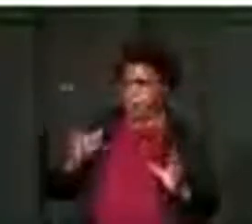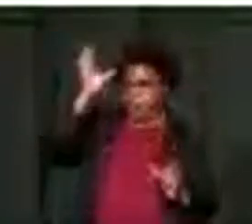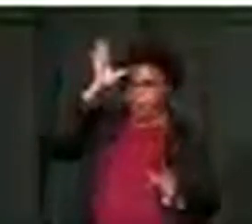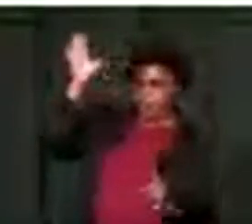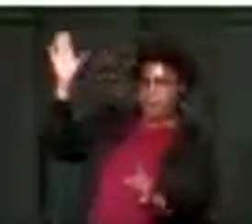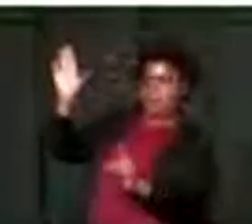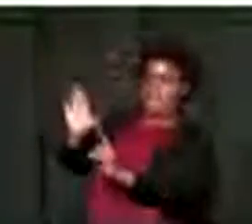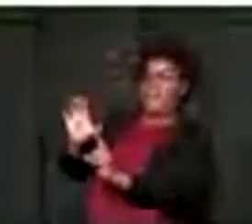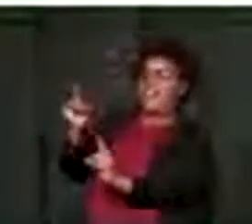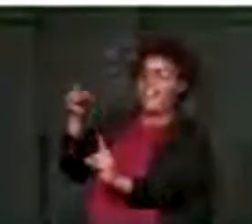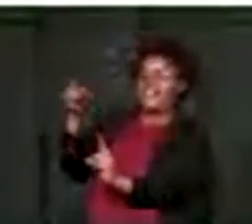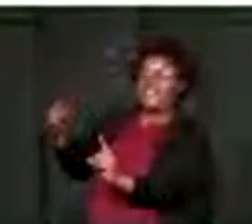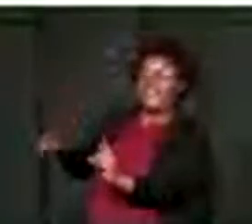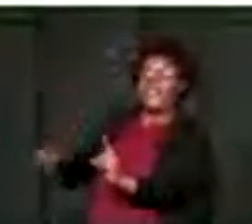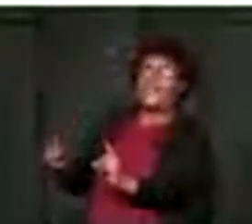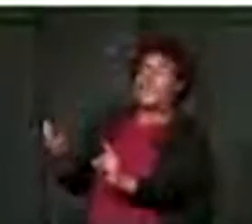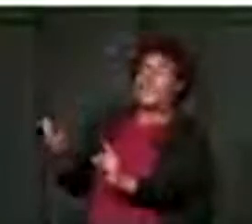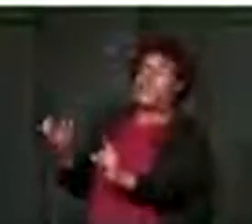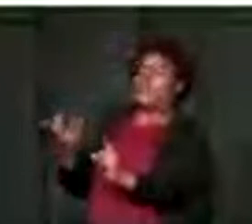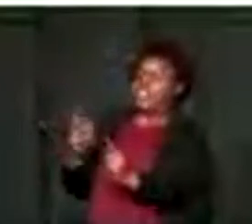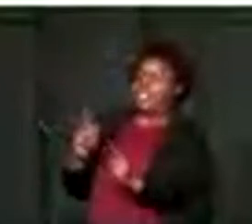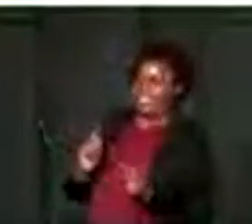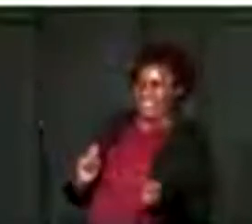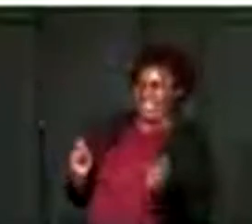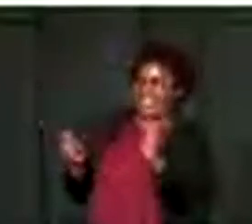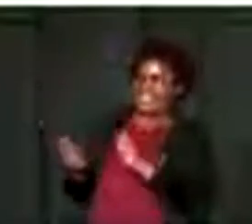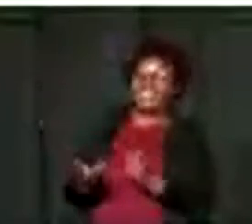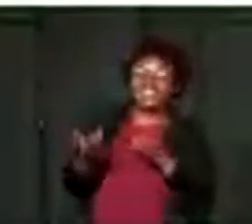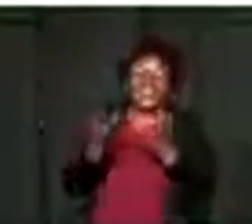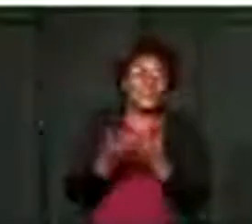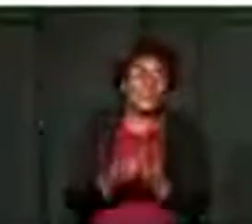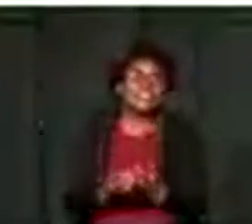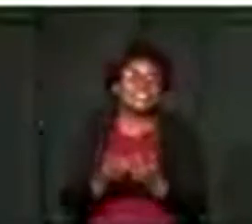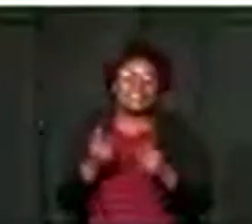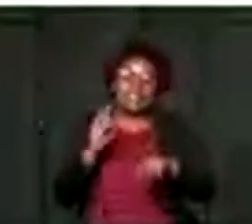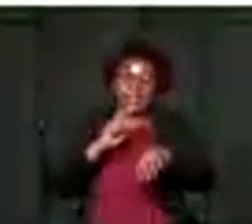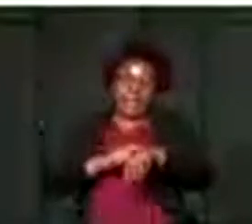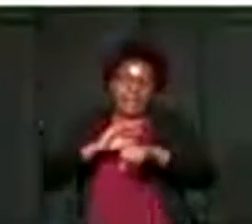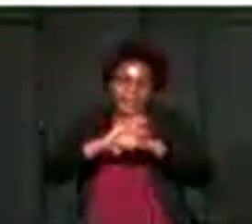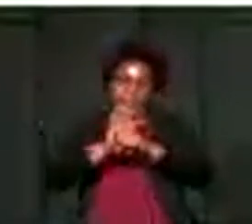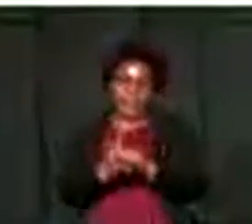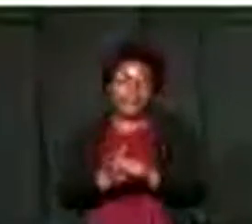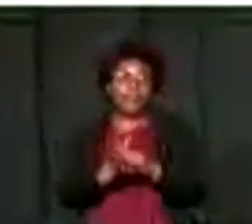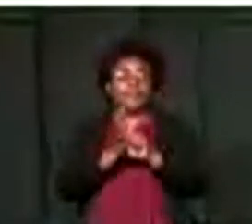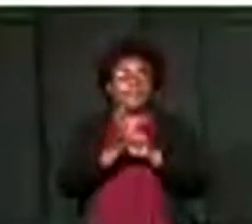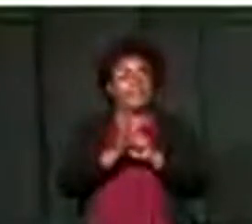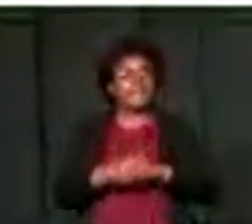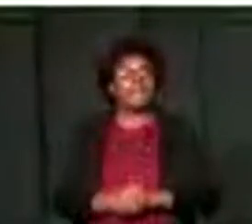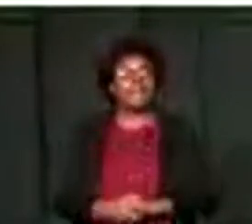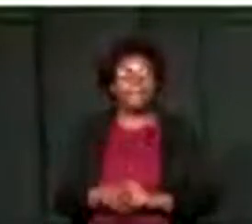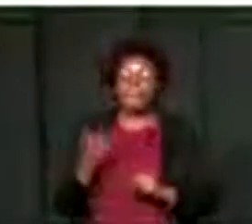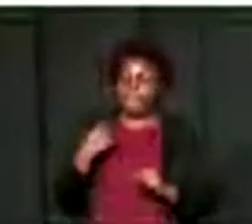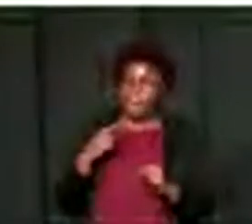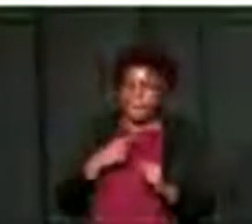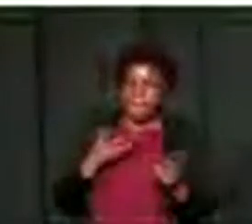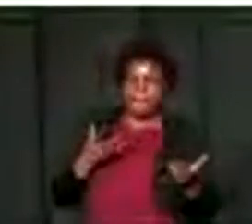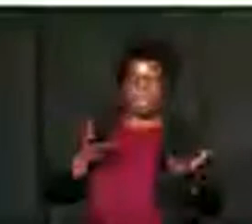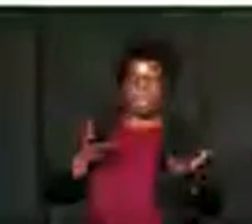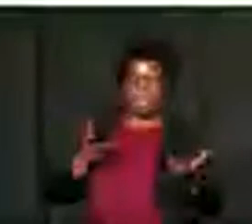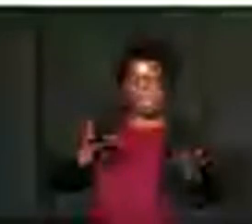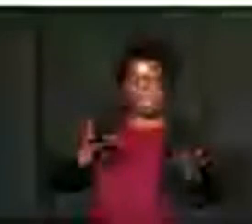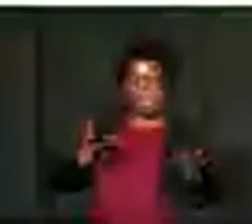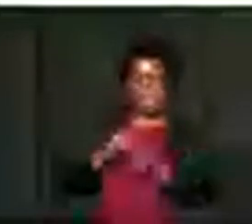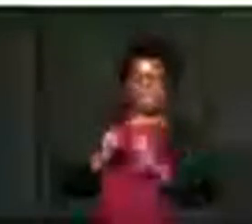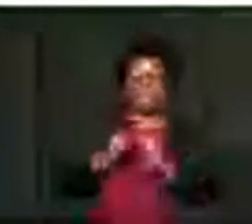in the Context of COVID-19. Indeed, anchor presentations, deliberations, and debates on the following main